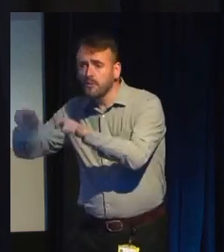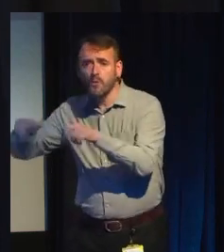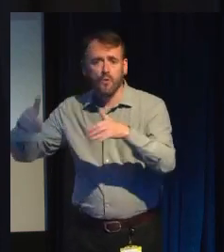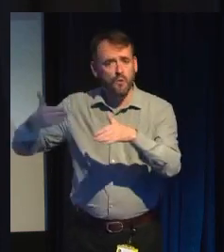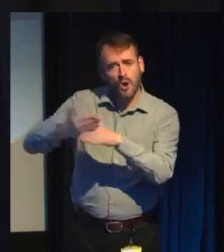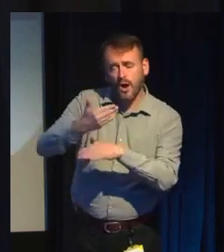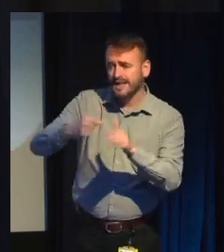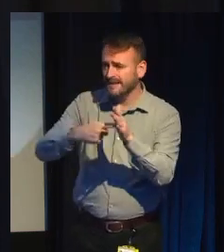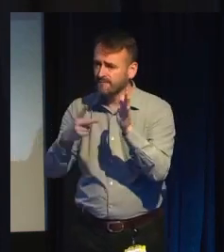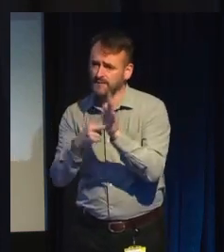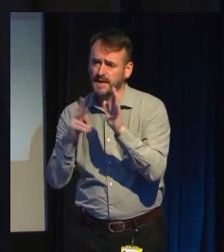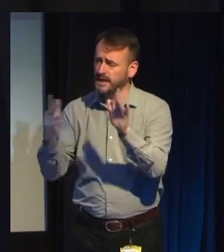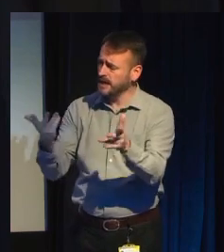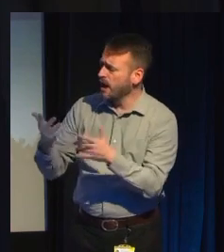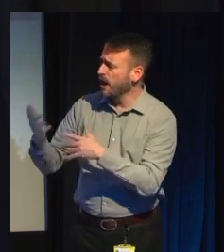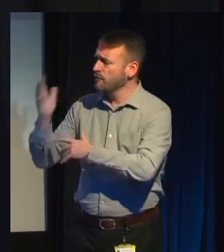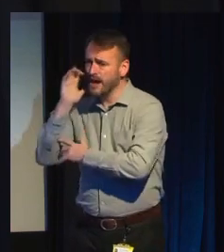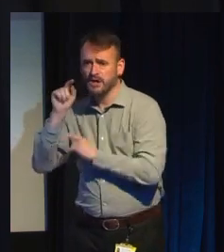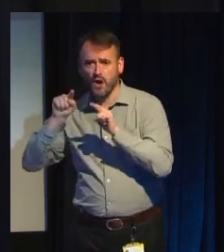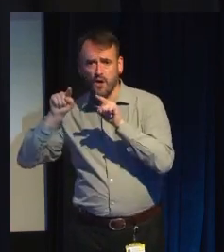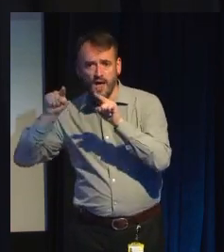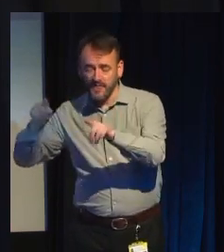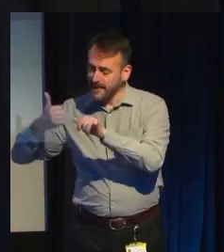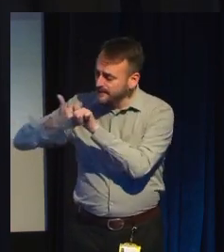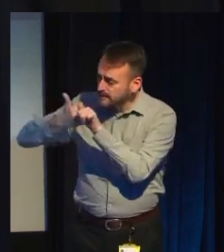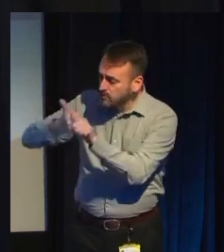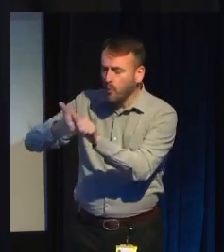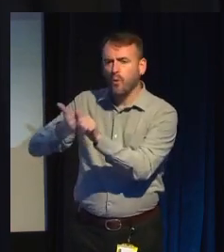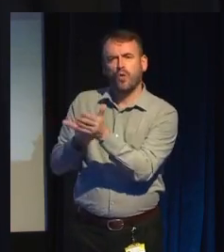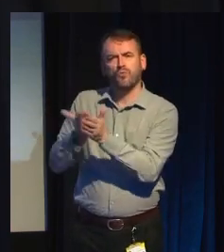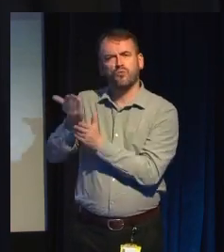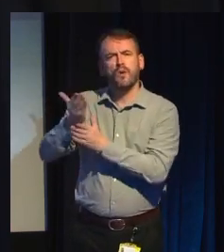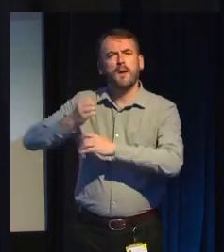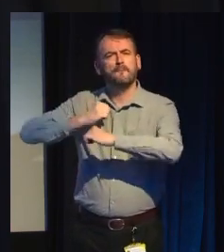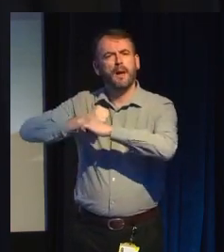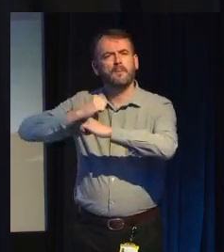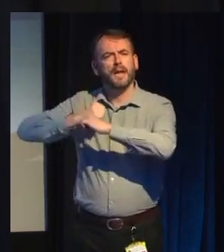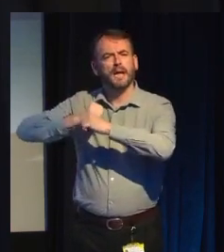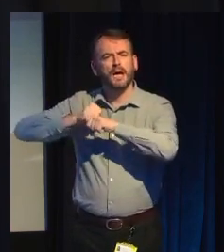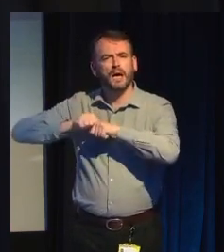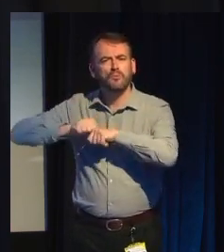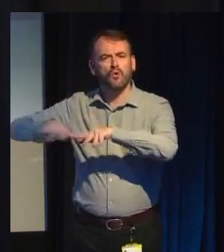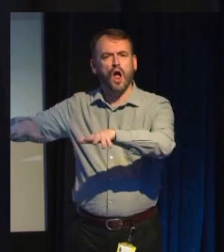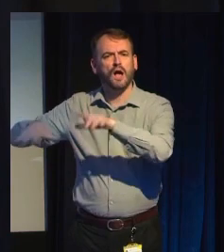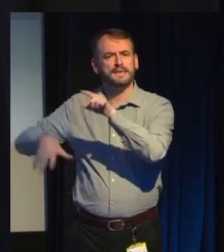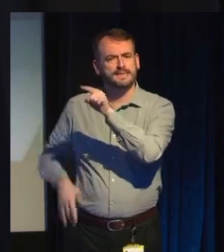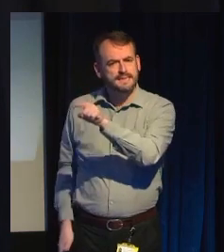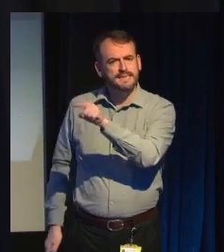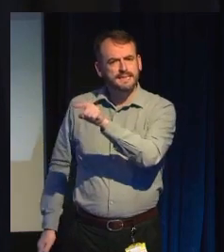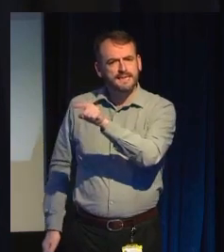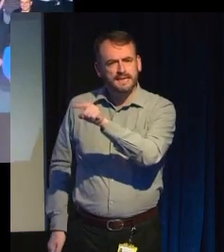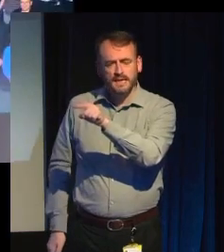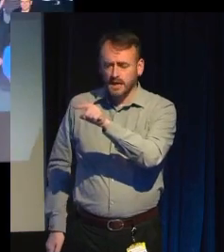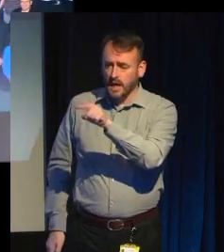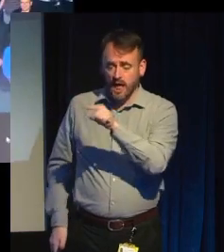broadcasting kind of infrastructure to support them, and I looked at filmmakers who were supported by arts